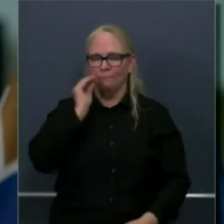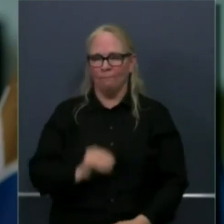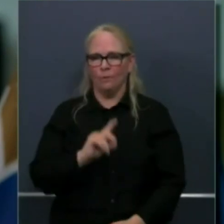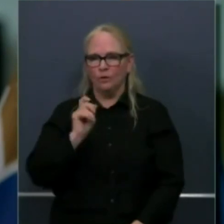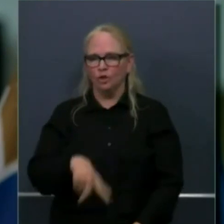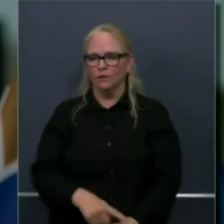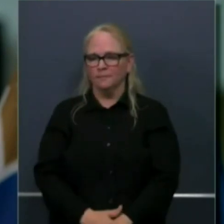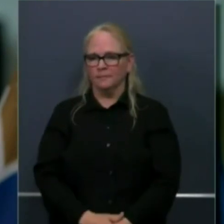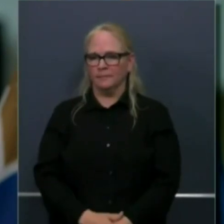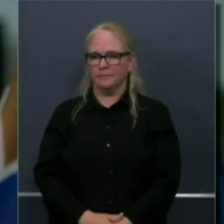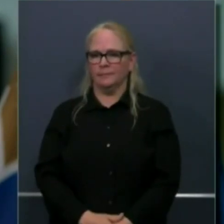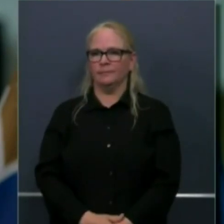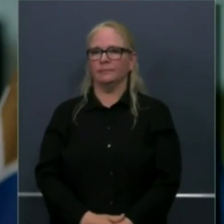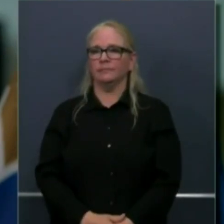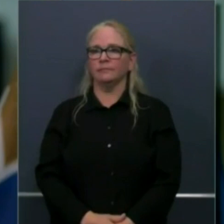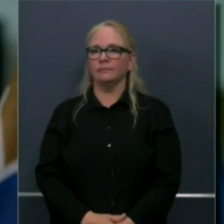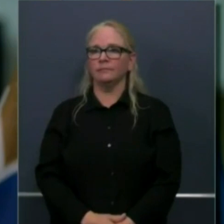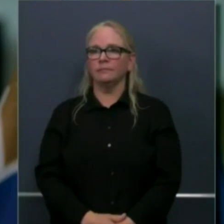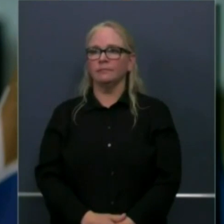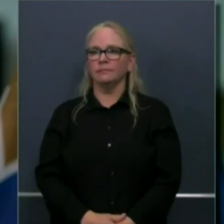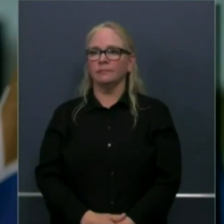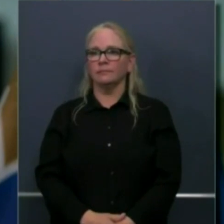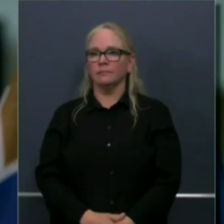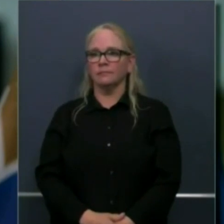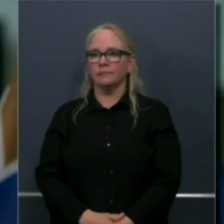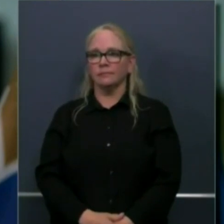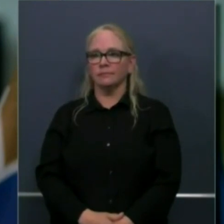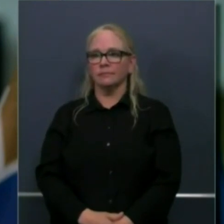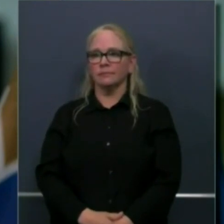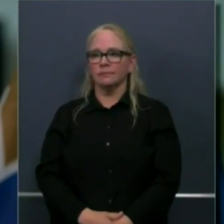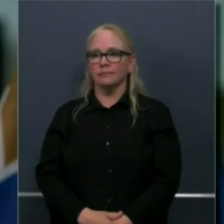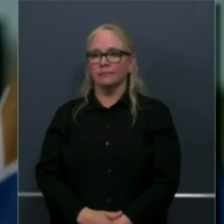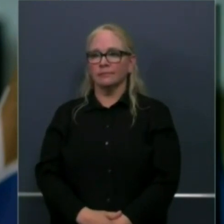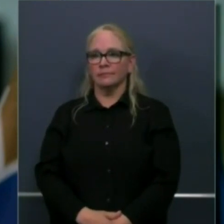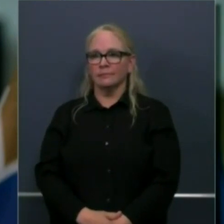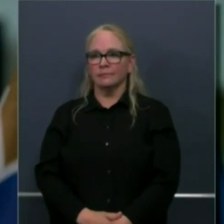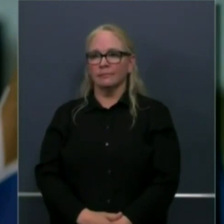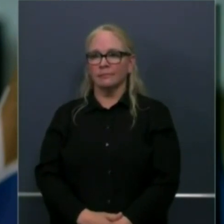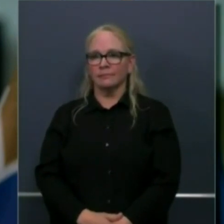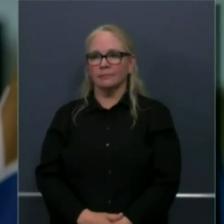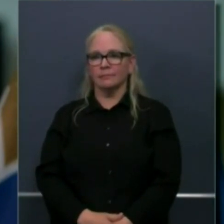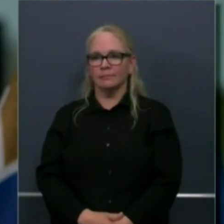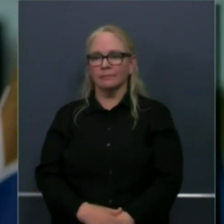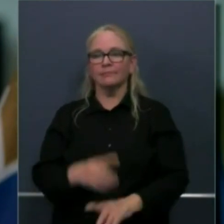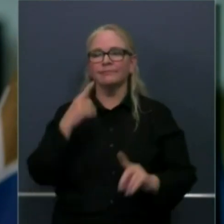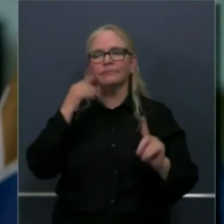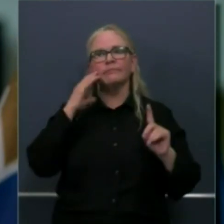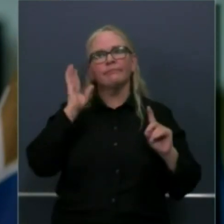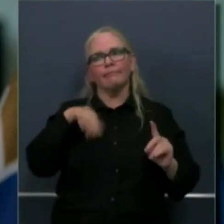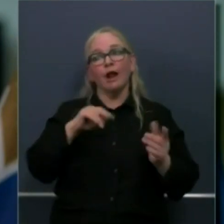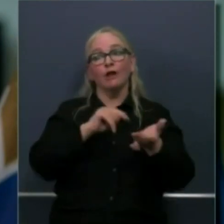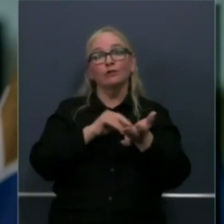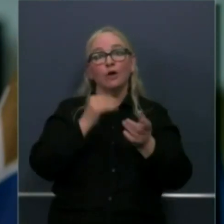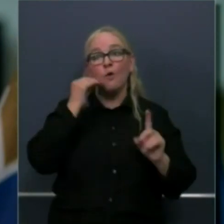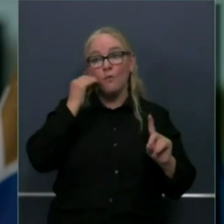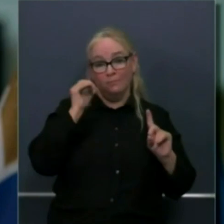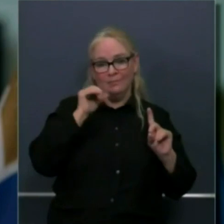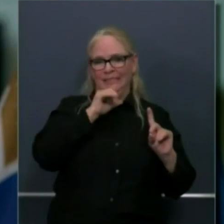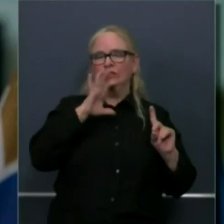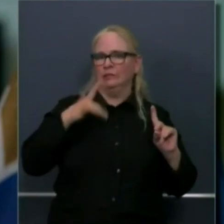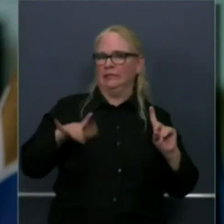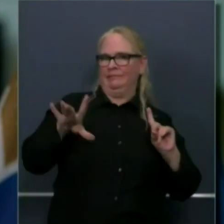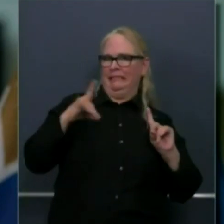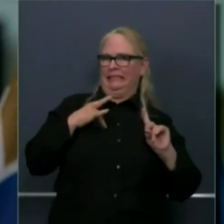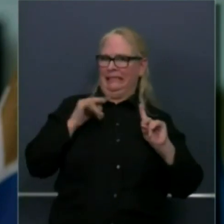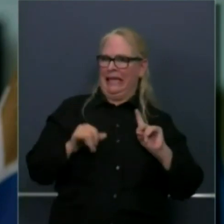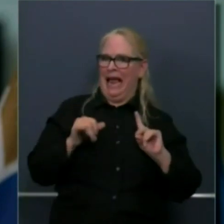can't get the tests and rapid results that they need to prevent outbreaks. As the state works to expand testing for the general population.